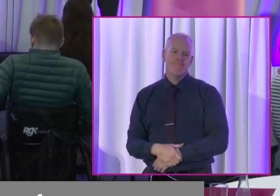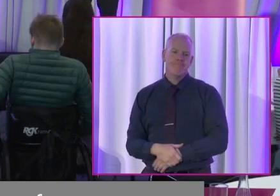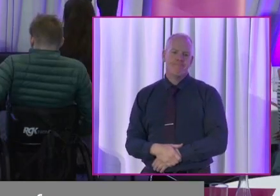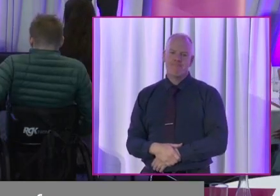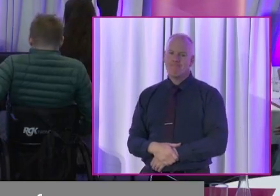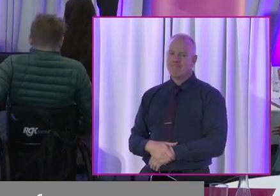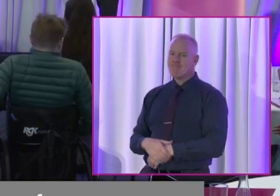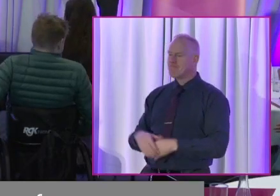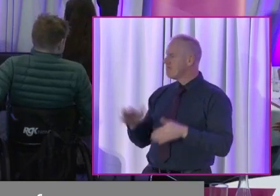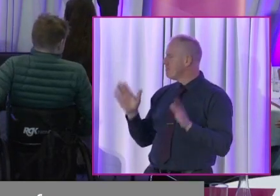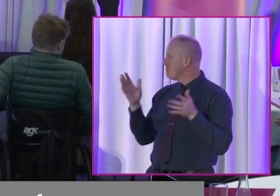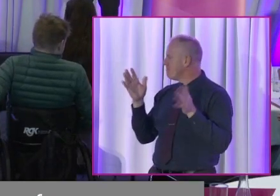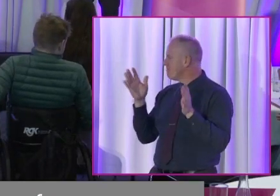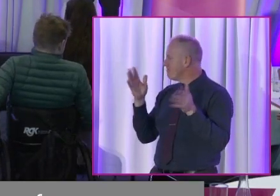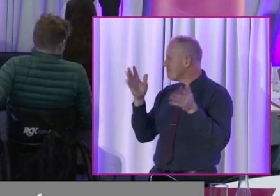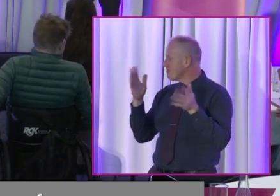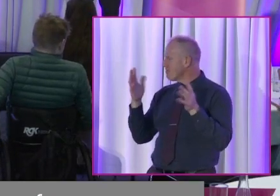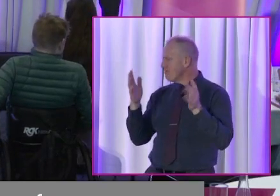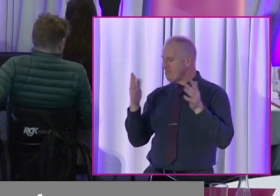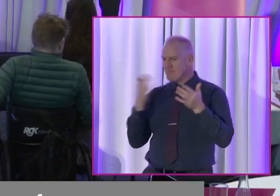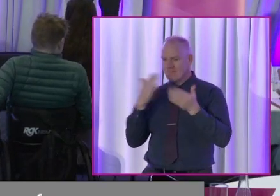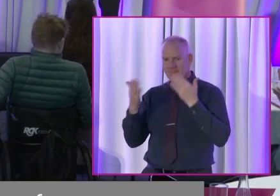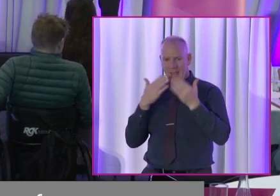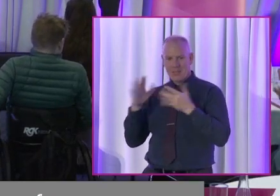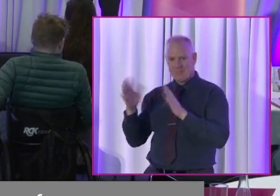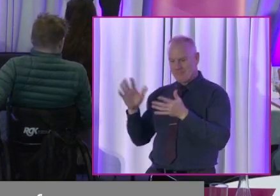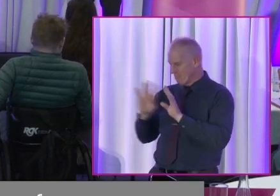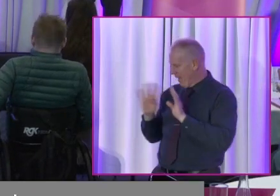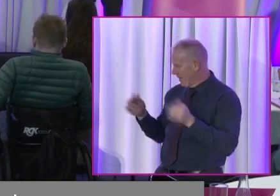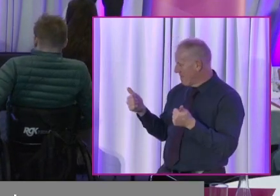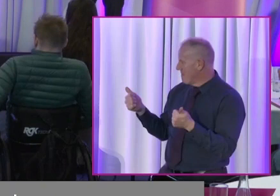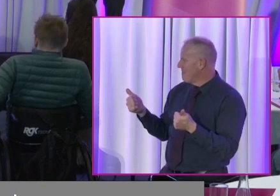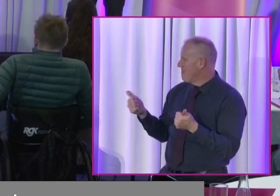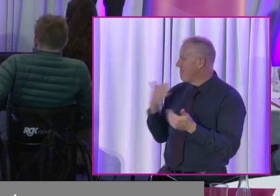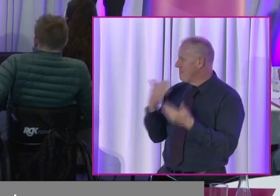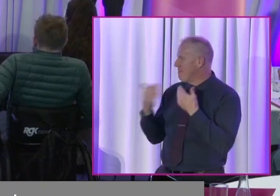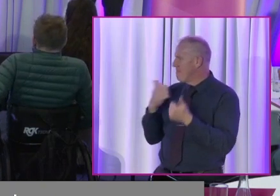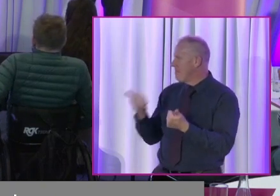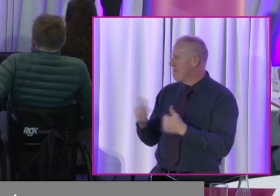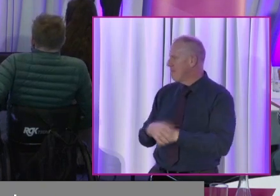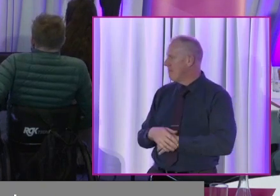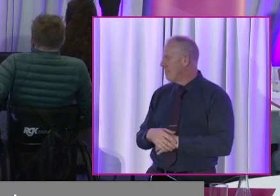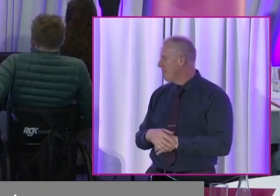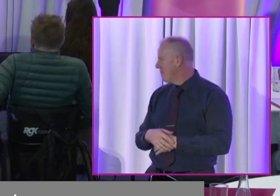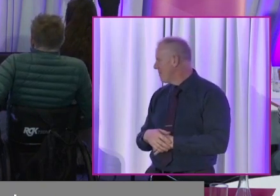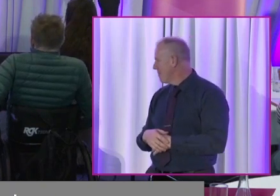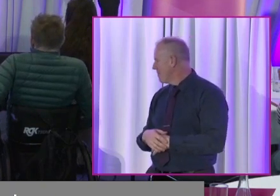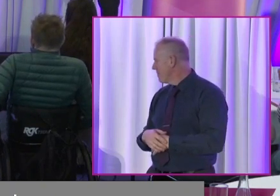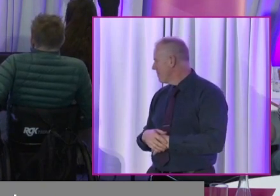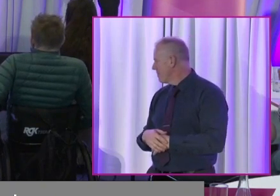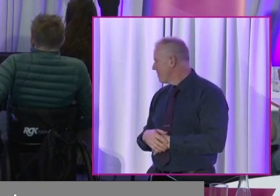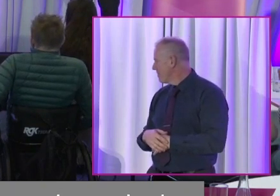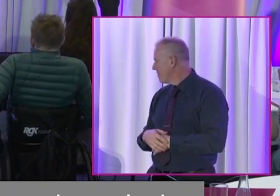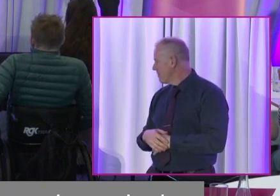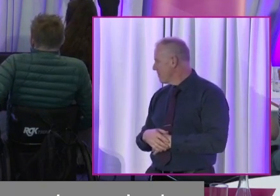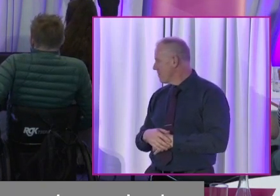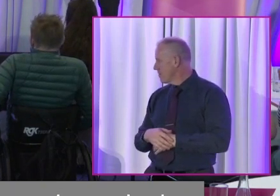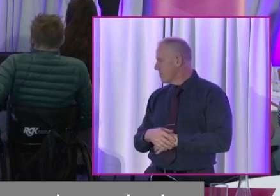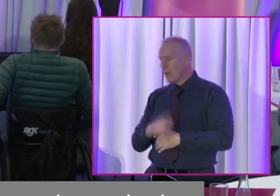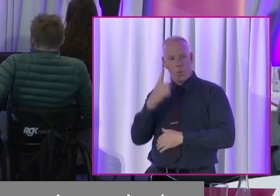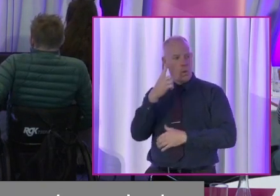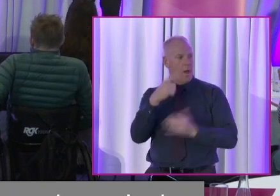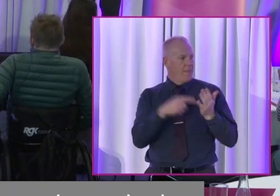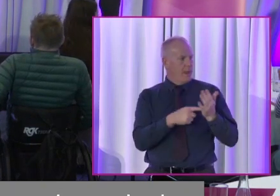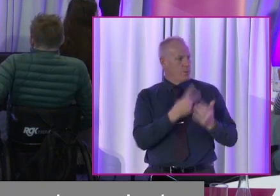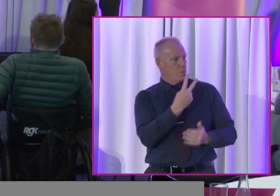future. That's how it Go raibh maith. Listen, thanks very much to our panel, everybody. Thank you. Could Mick rerun? At 1,250